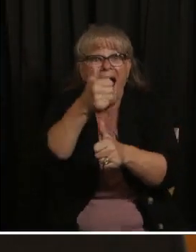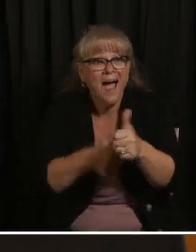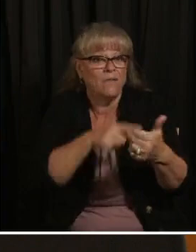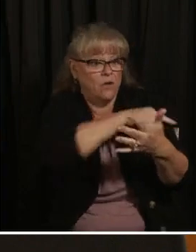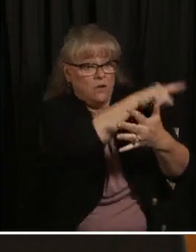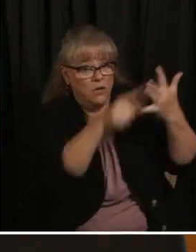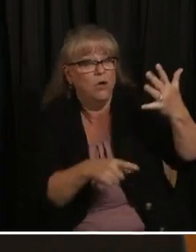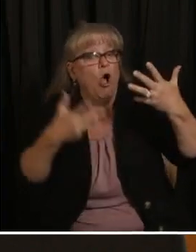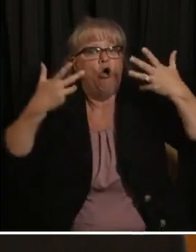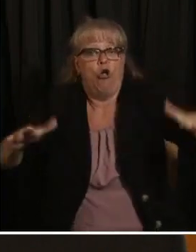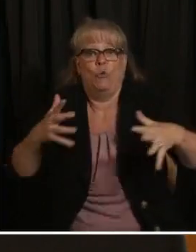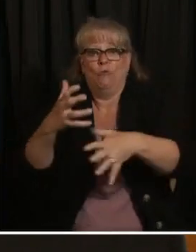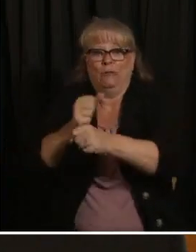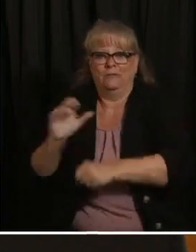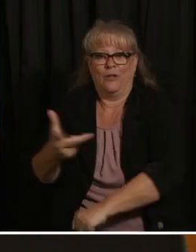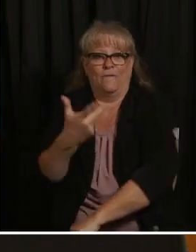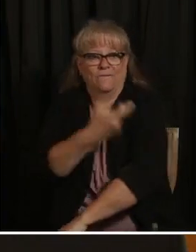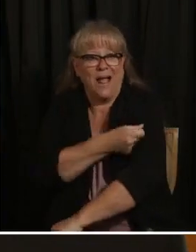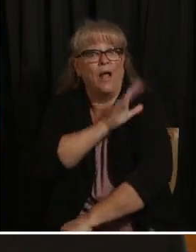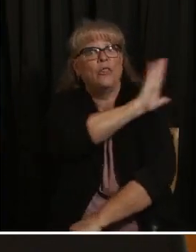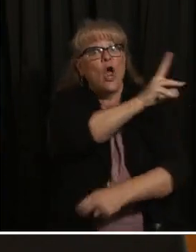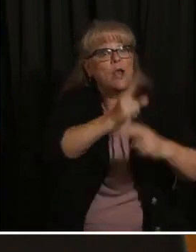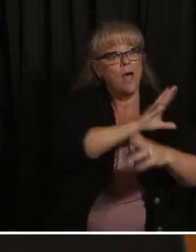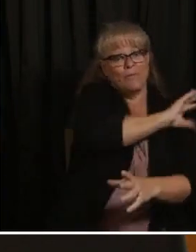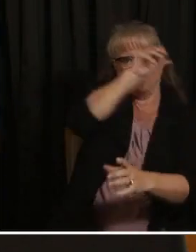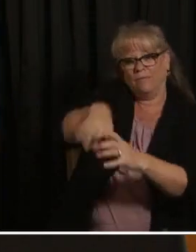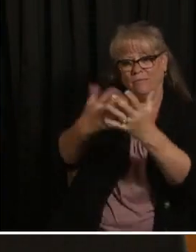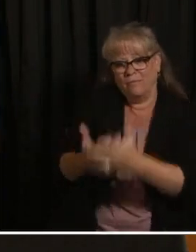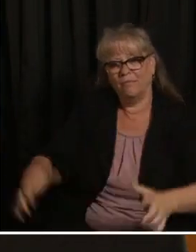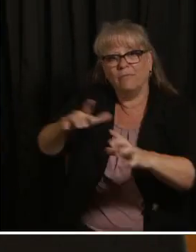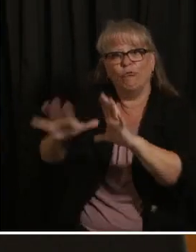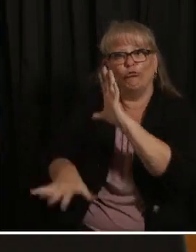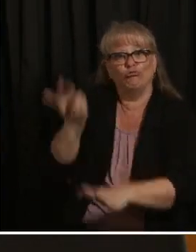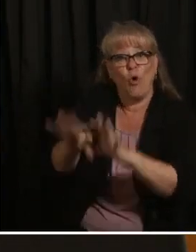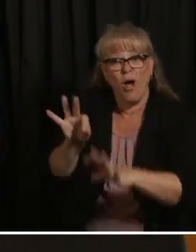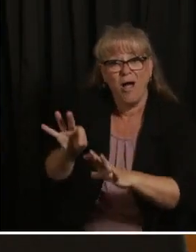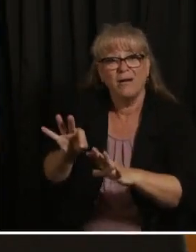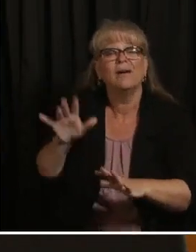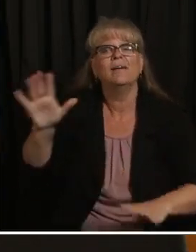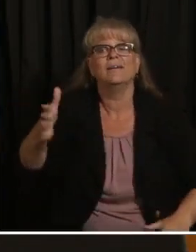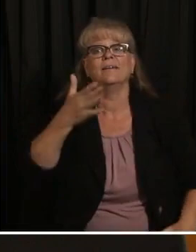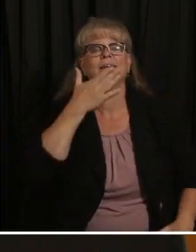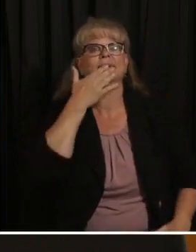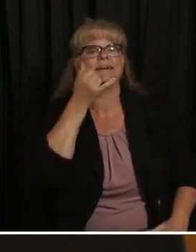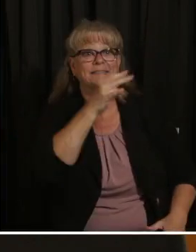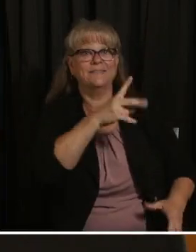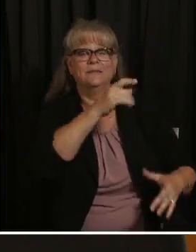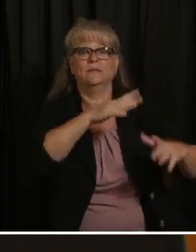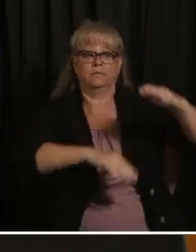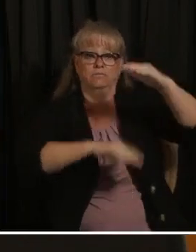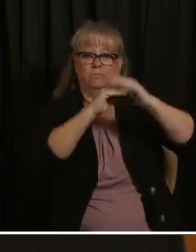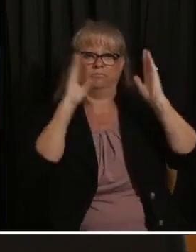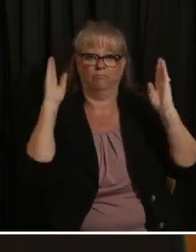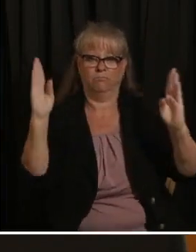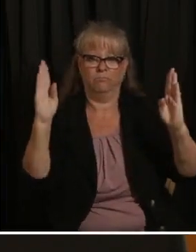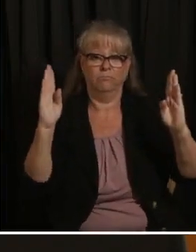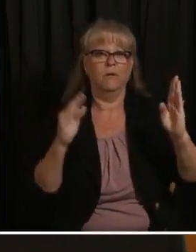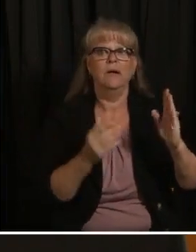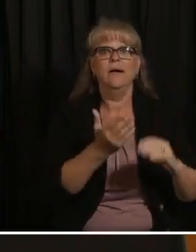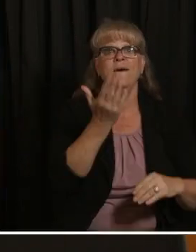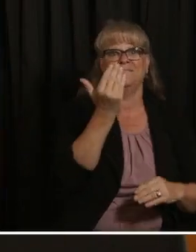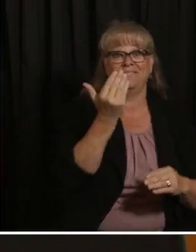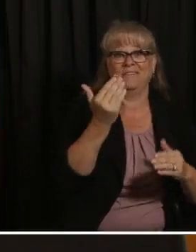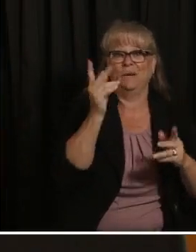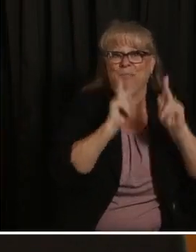17 you're in the drawing for the fifty thousand dollar scholarships we still have 15 more to give away and if you're